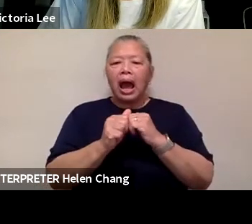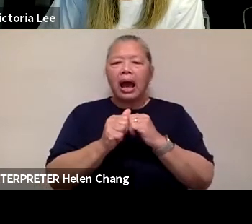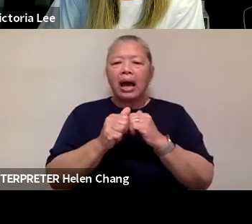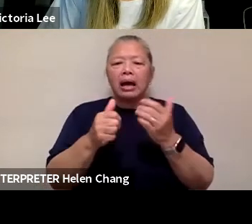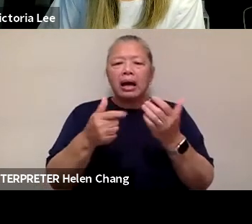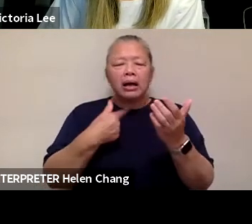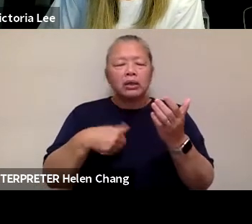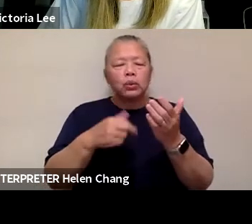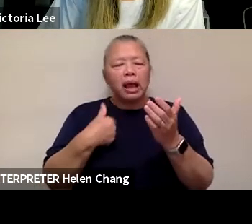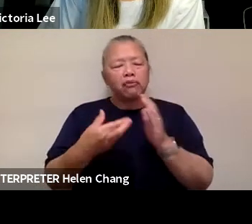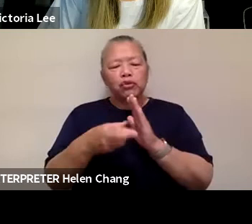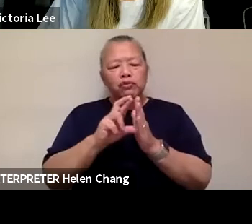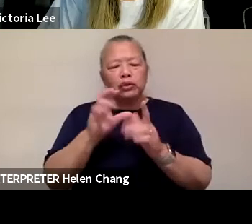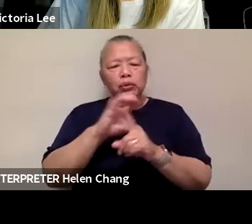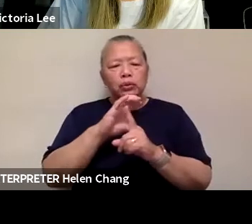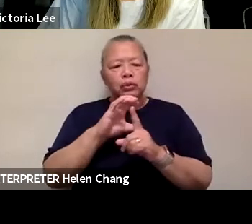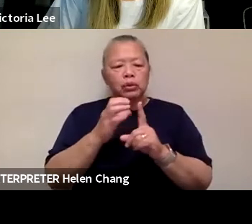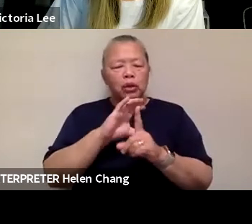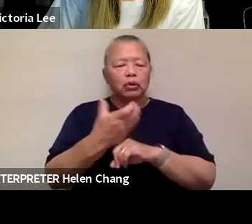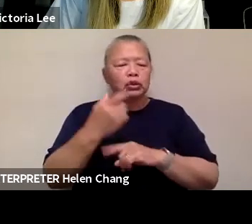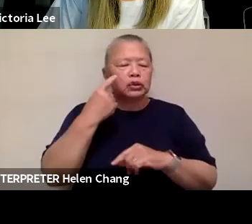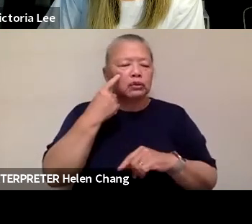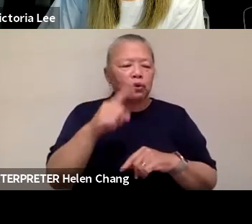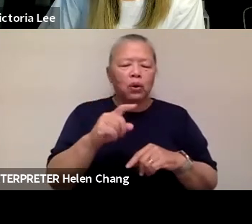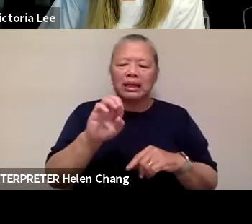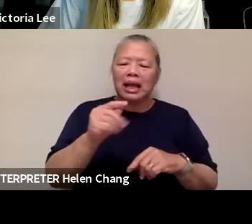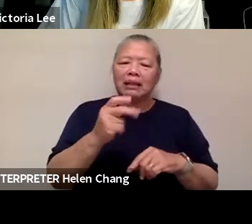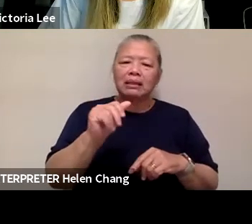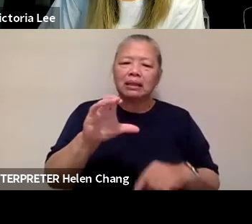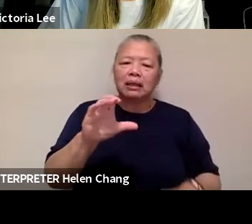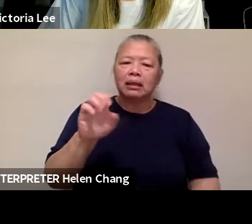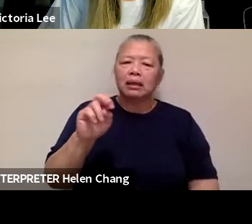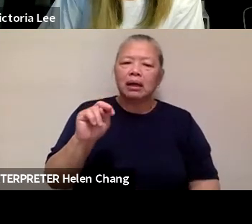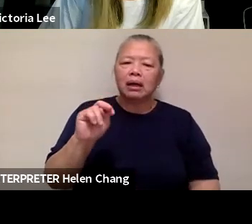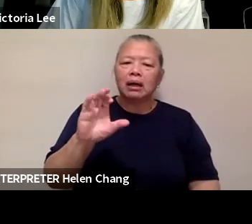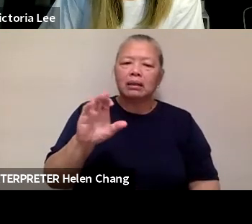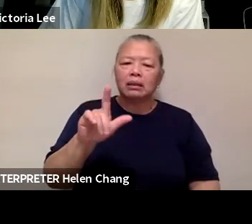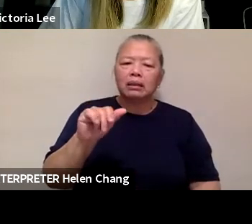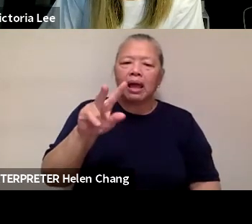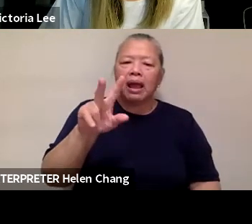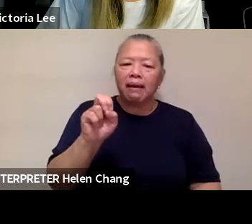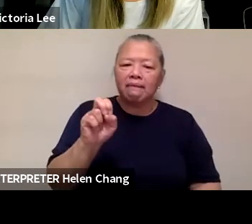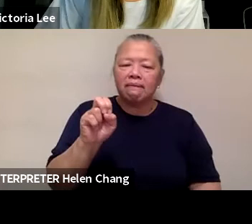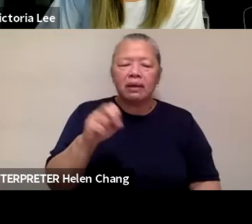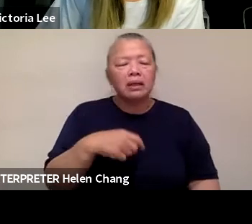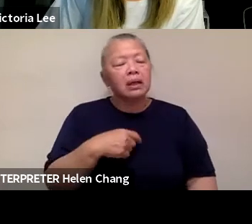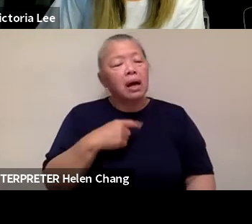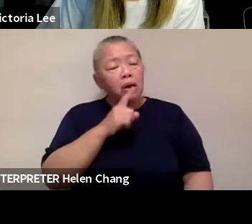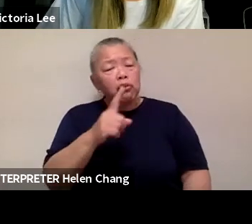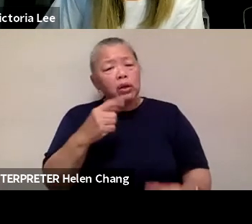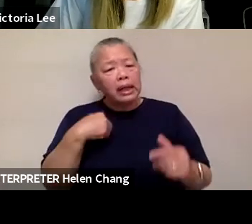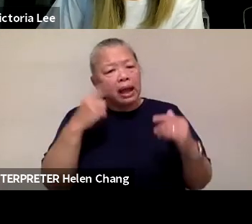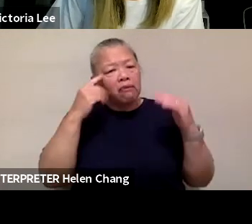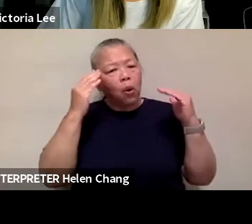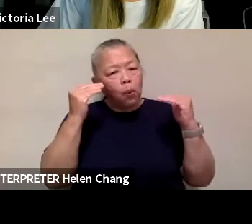enclaves, um, which can be so detrimental. And like, we've, we've seen that. So I think that, um, I'm, I'm really hopeful for this type of